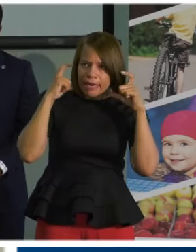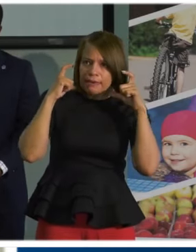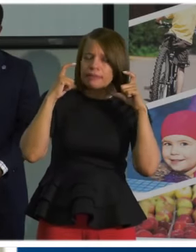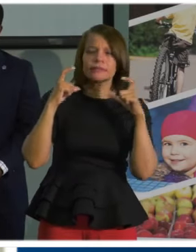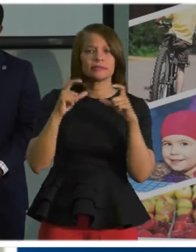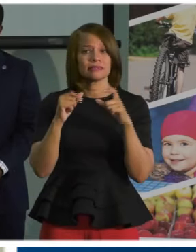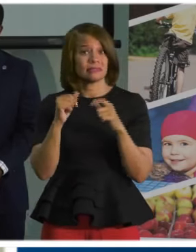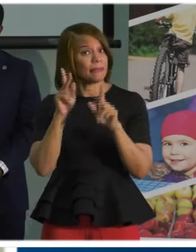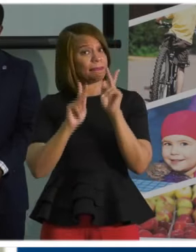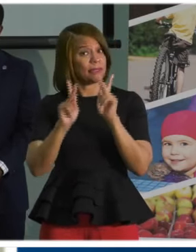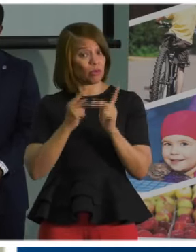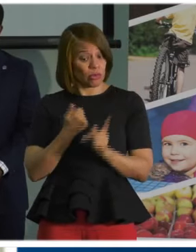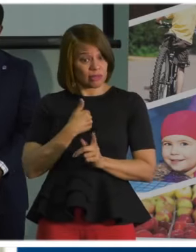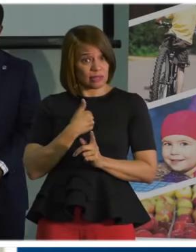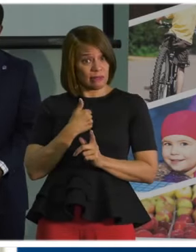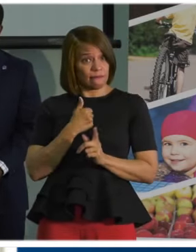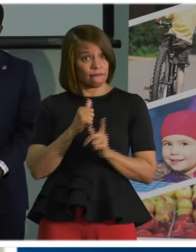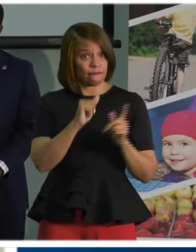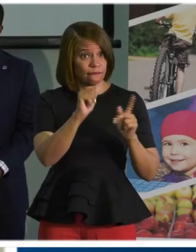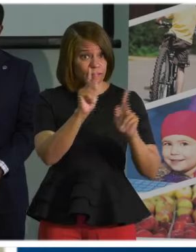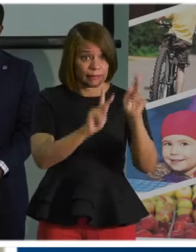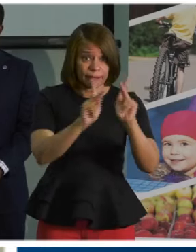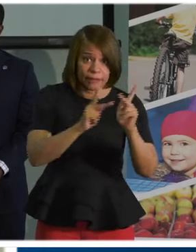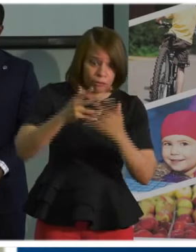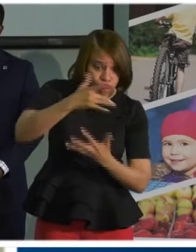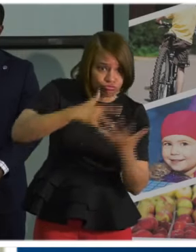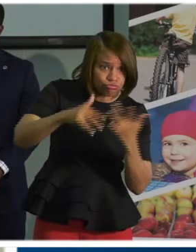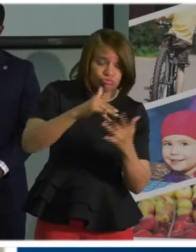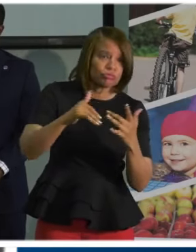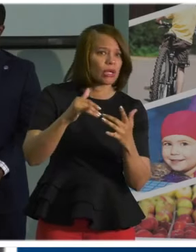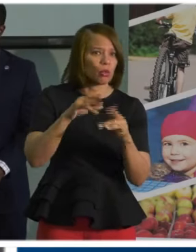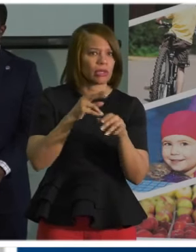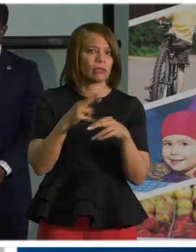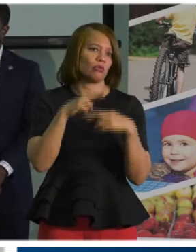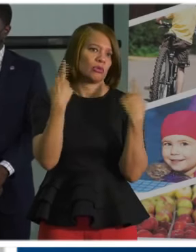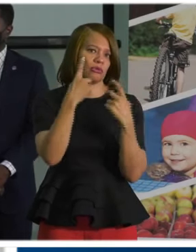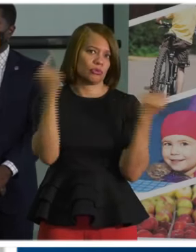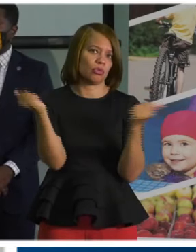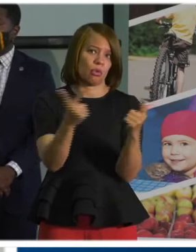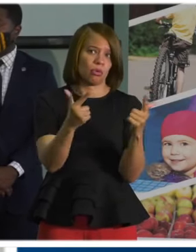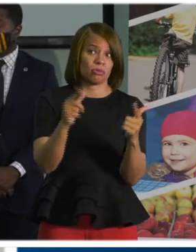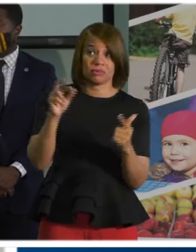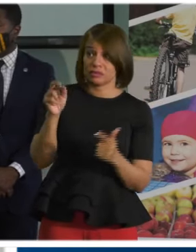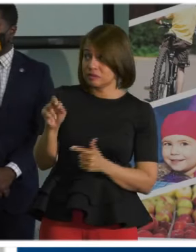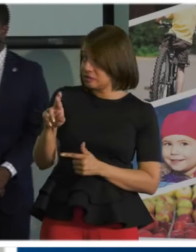we put ourselves and our neighbors at risk. Doc, any response?